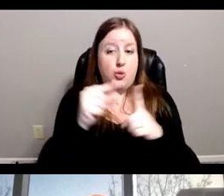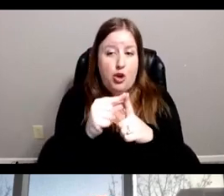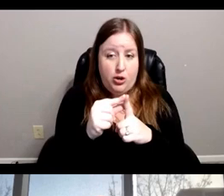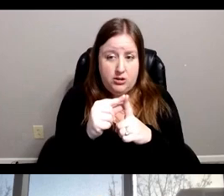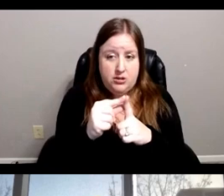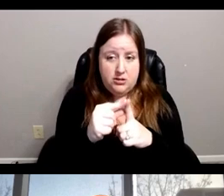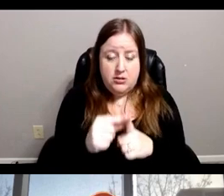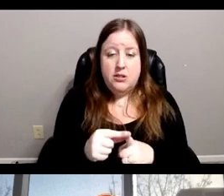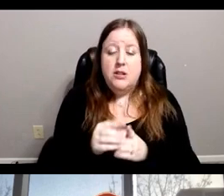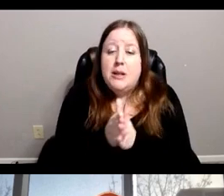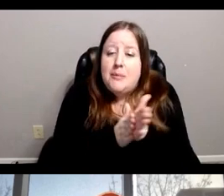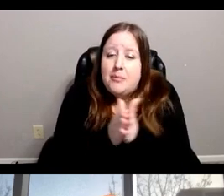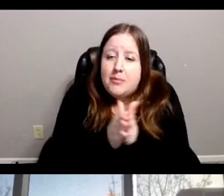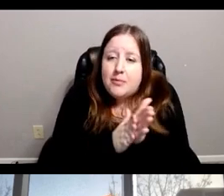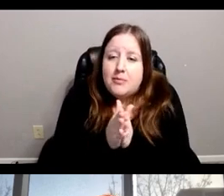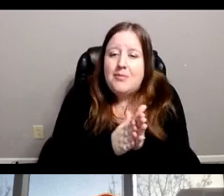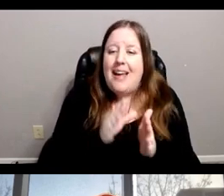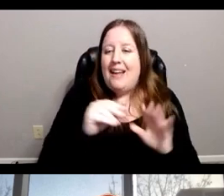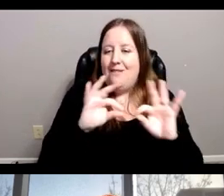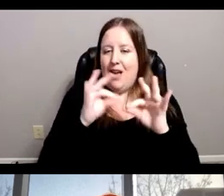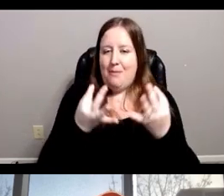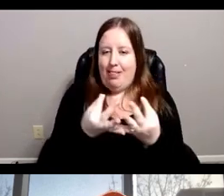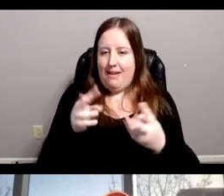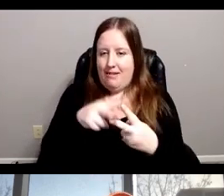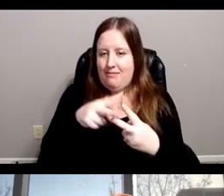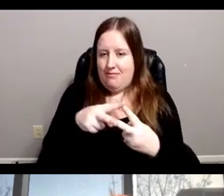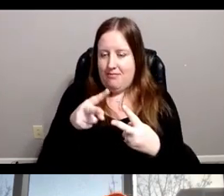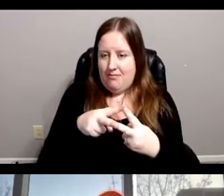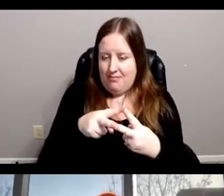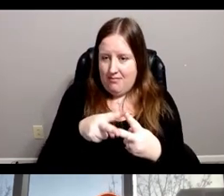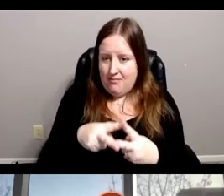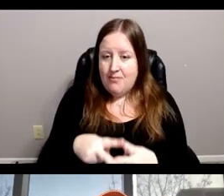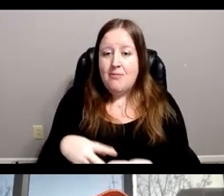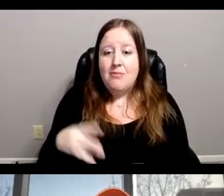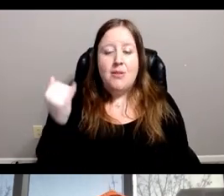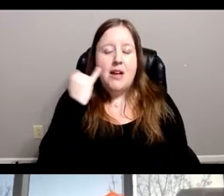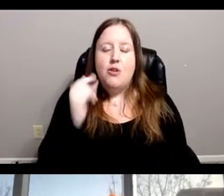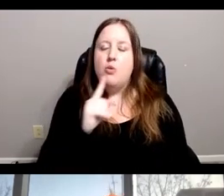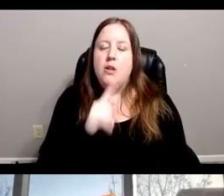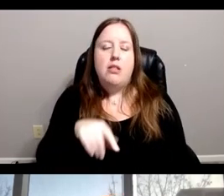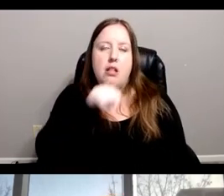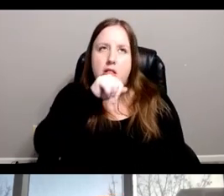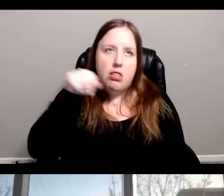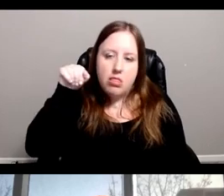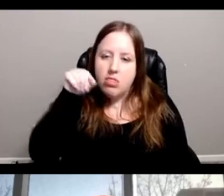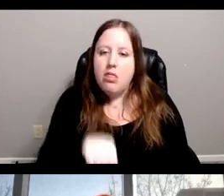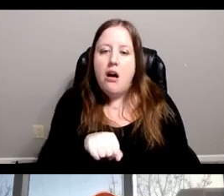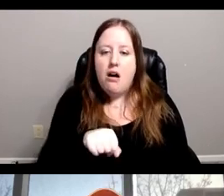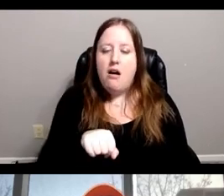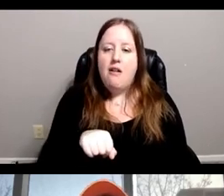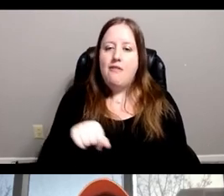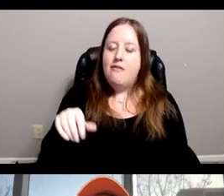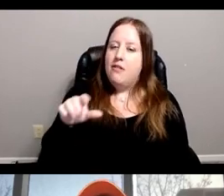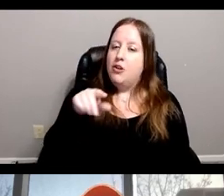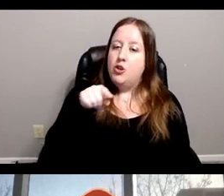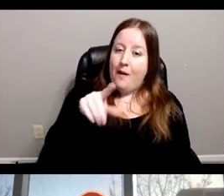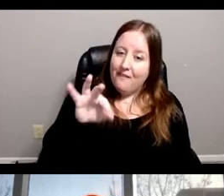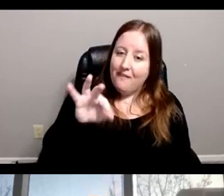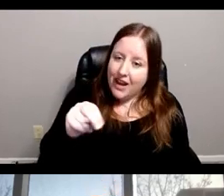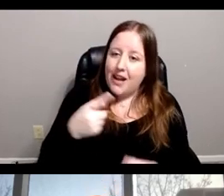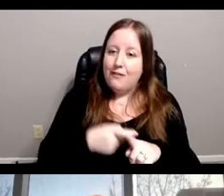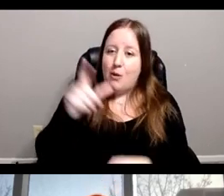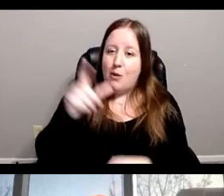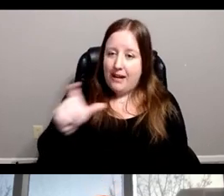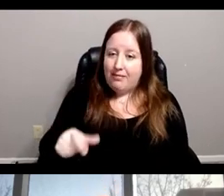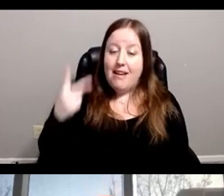passion and family. And I think that if you are a diehard fan from Italy, like me, I went to see my